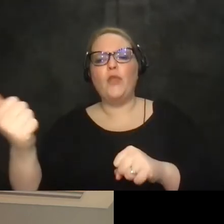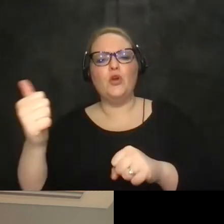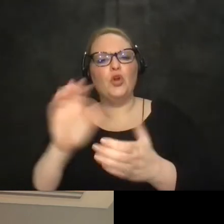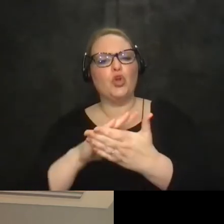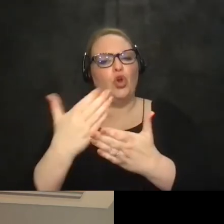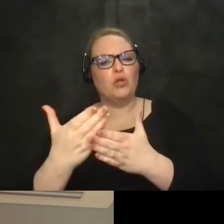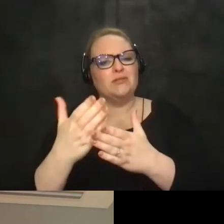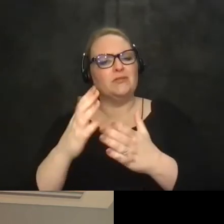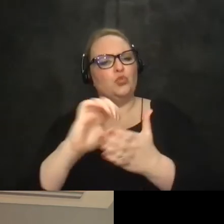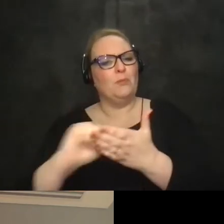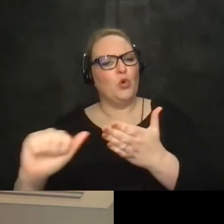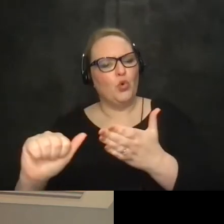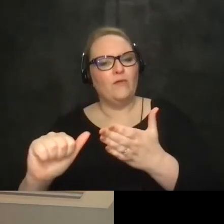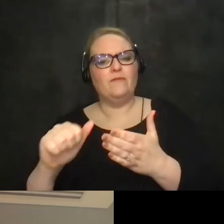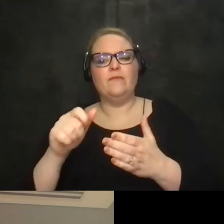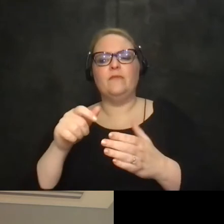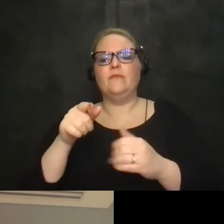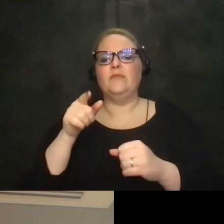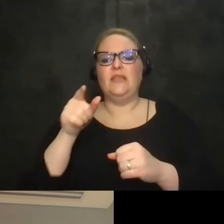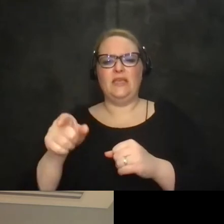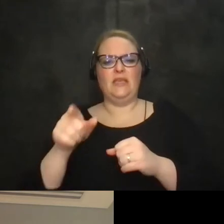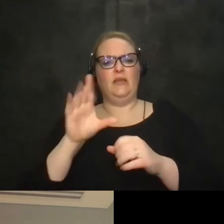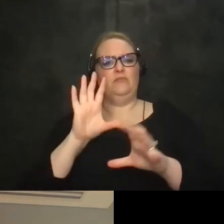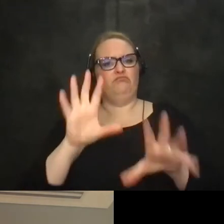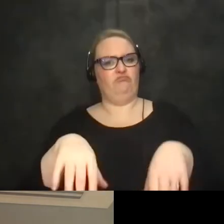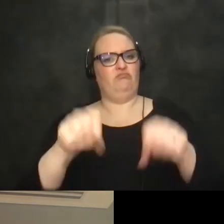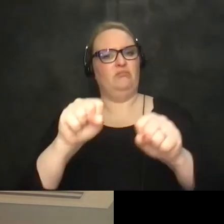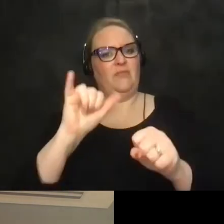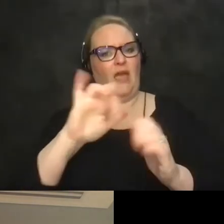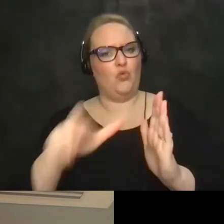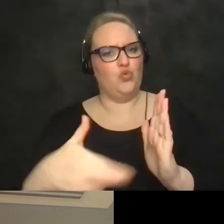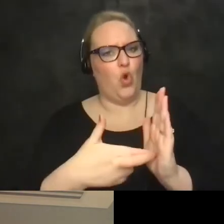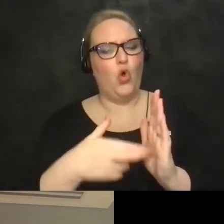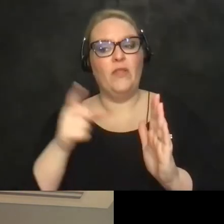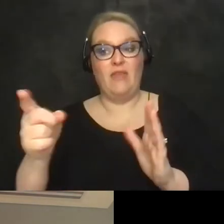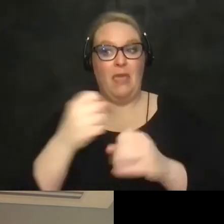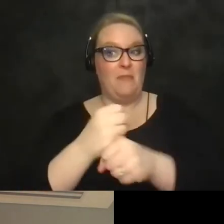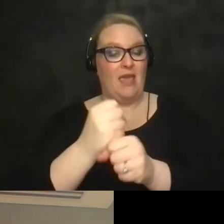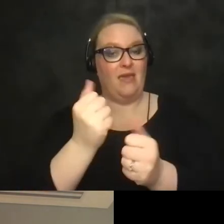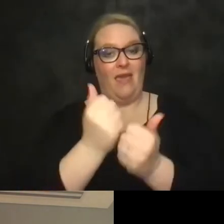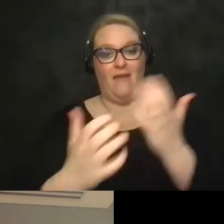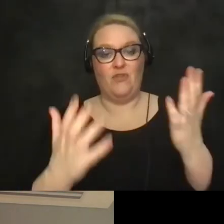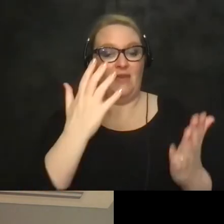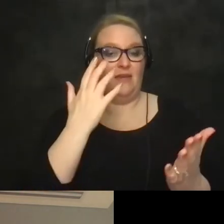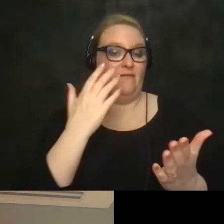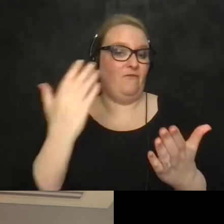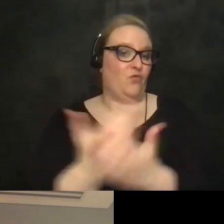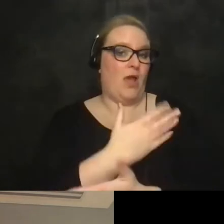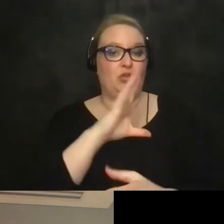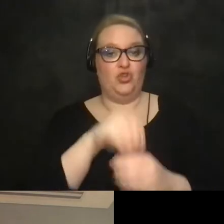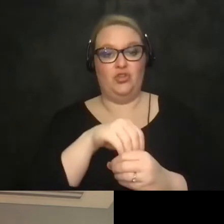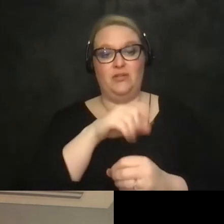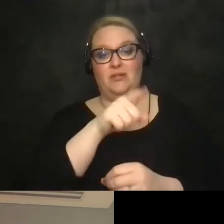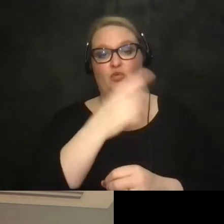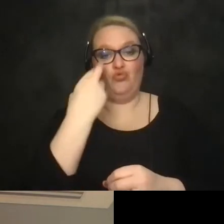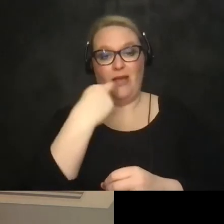um he was able to step into that role you know they make everything fresh in house and he's able to